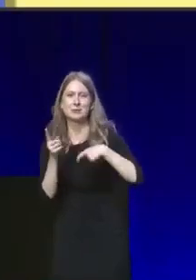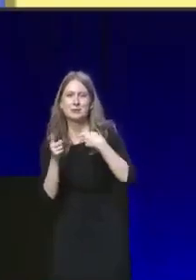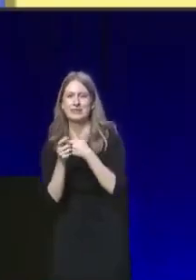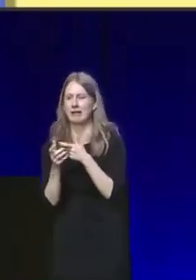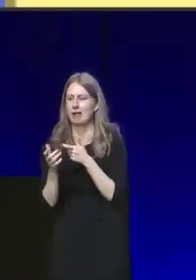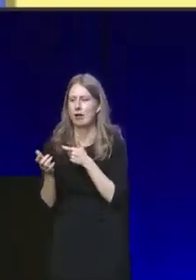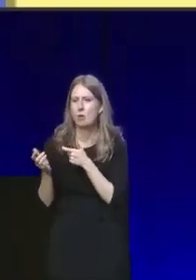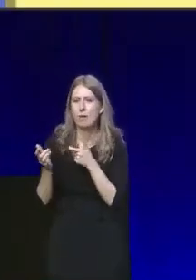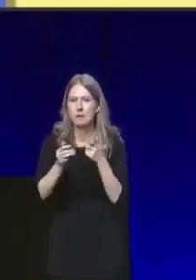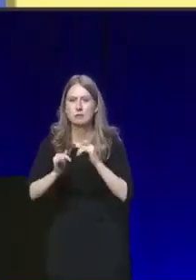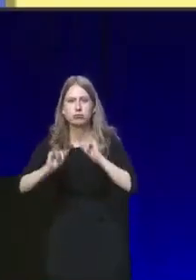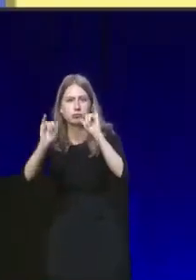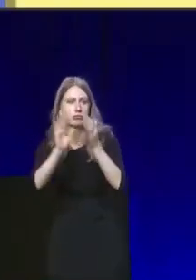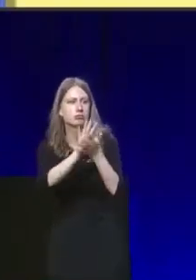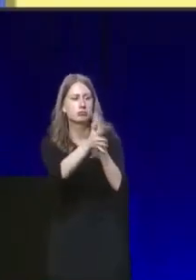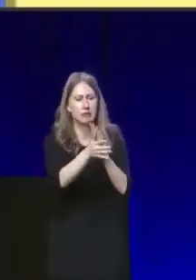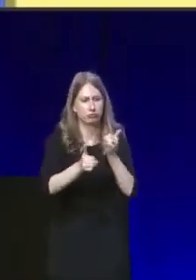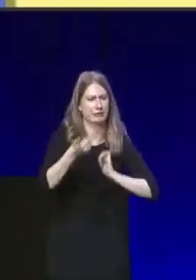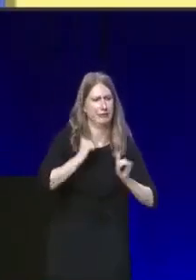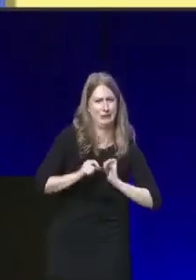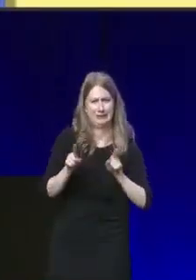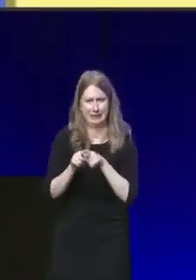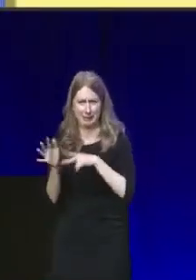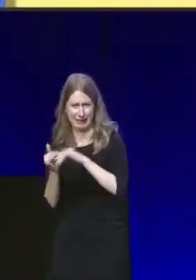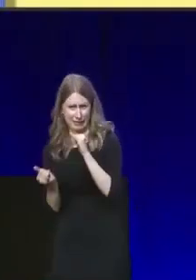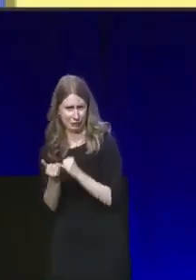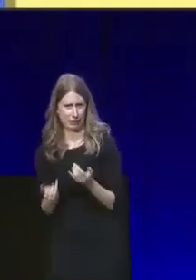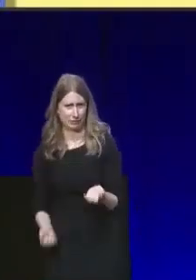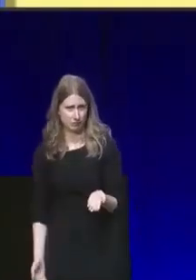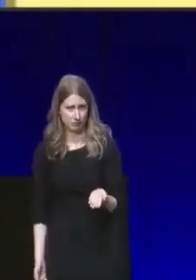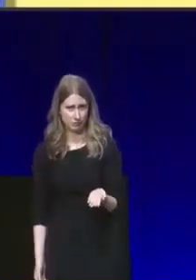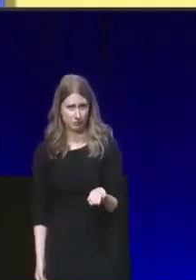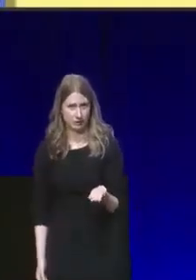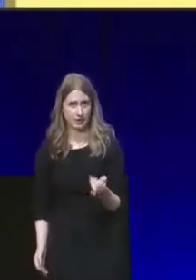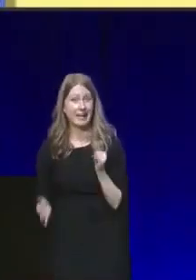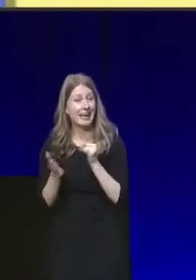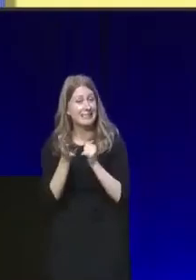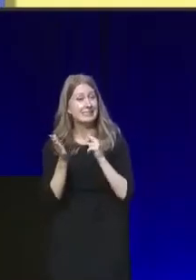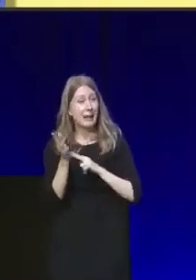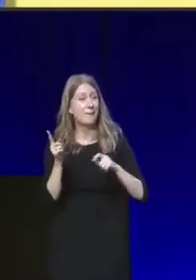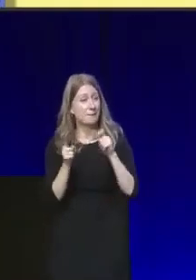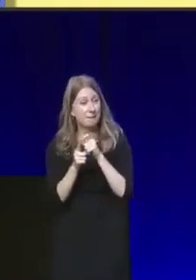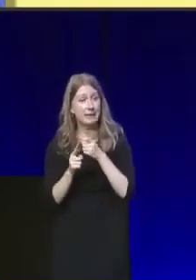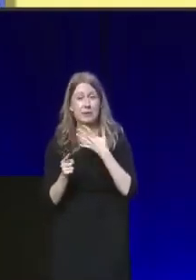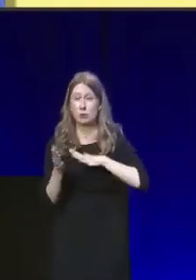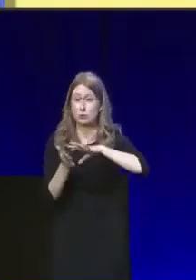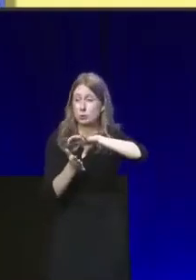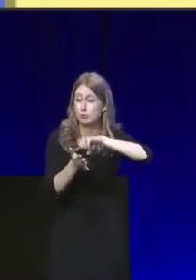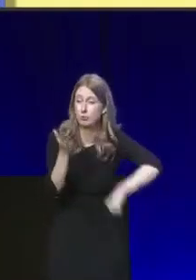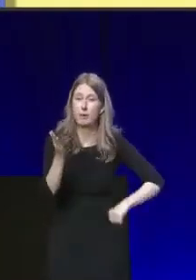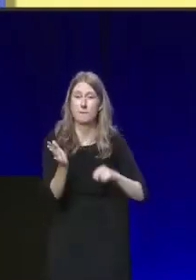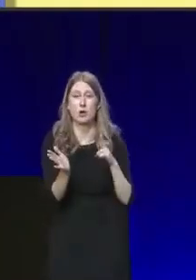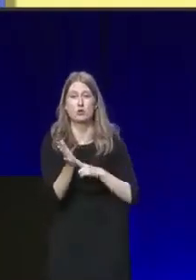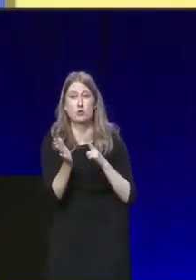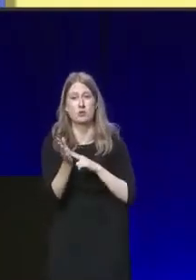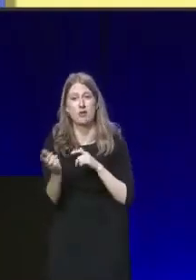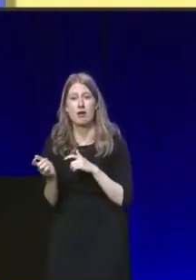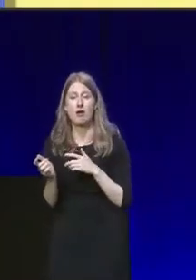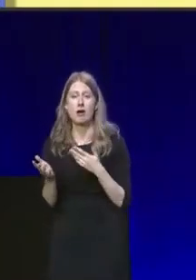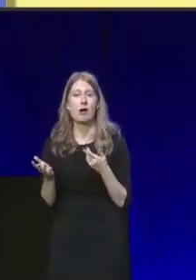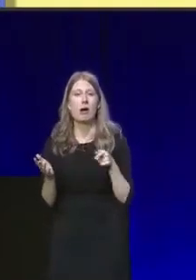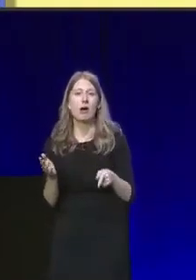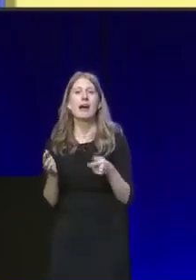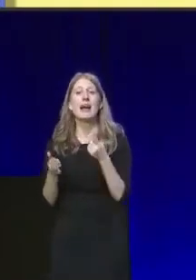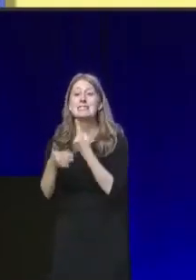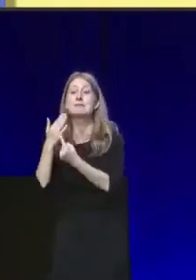of creating the National Health Service. The SNP wants to get rid of nuclear weapons, and with independence, Trident